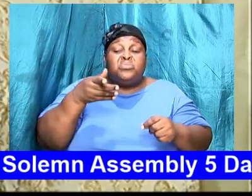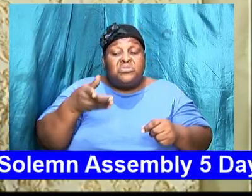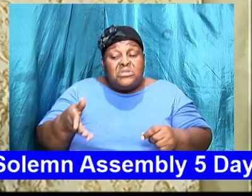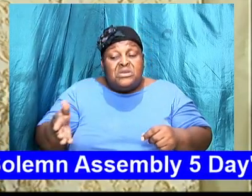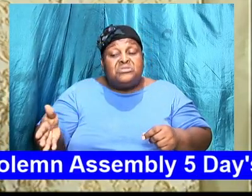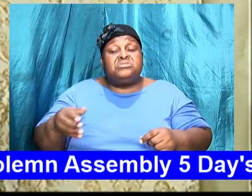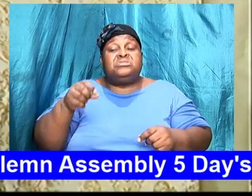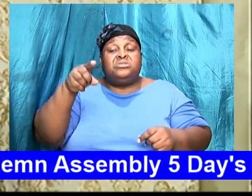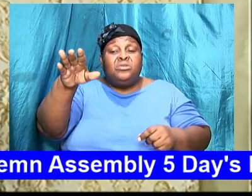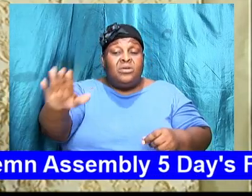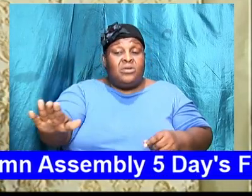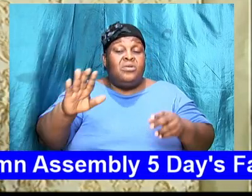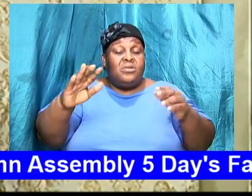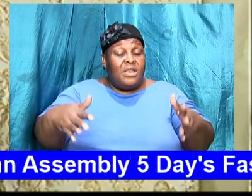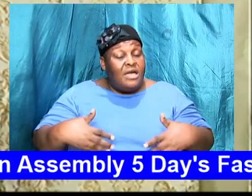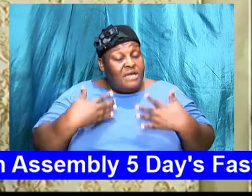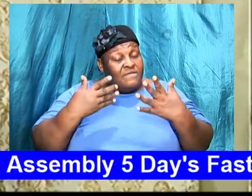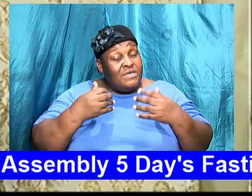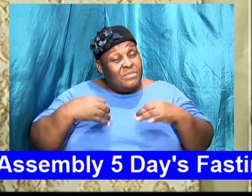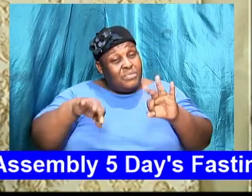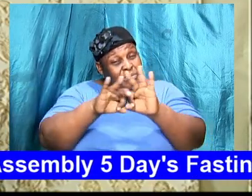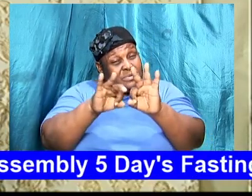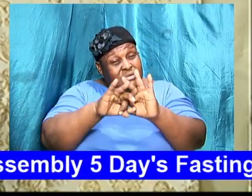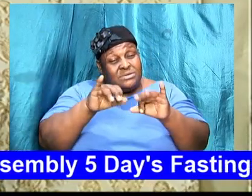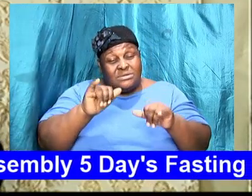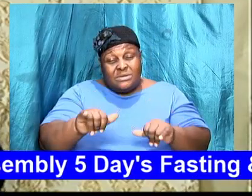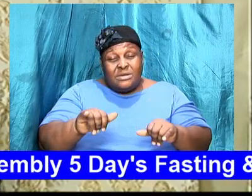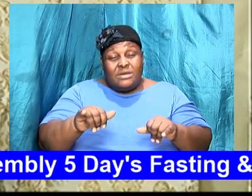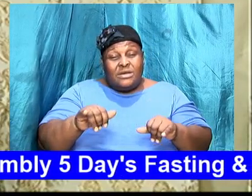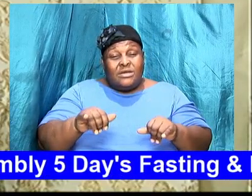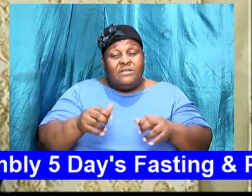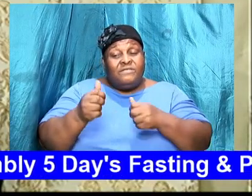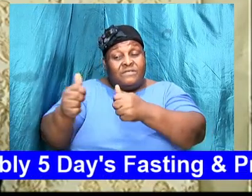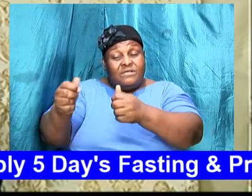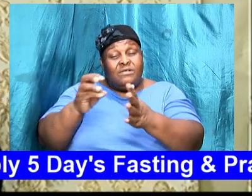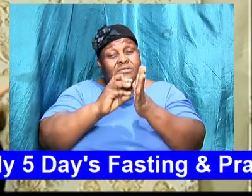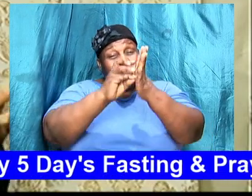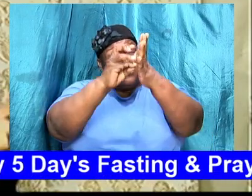that in your life it is important that follow the will